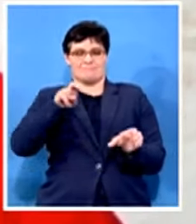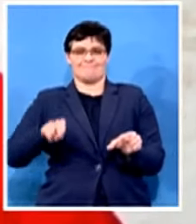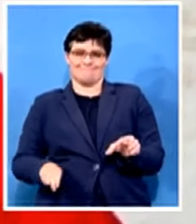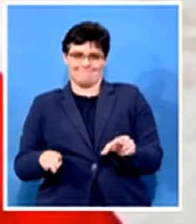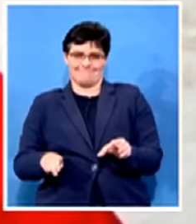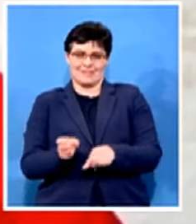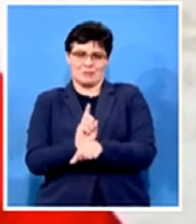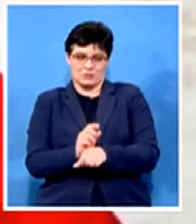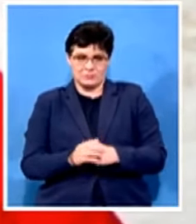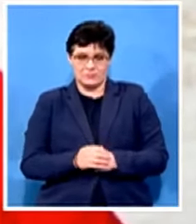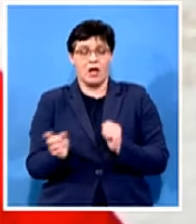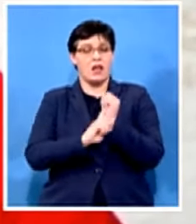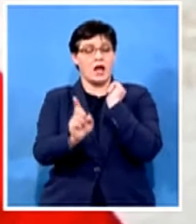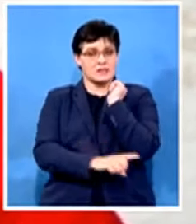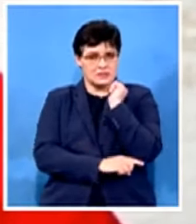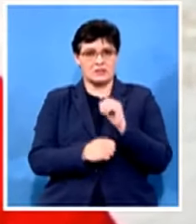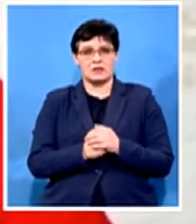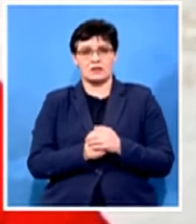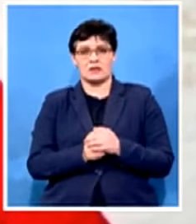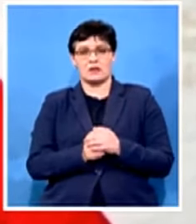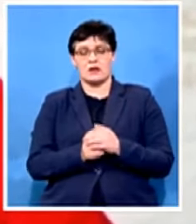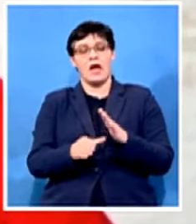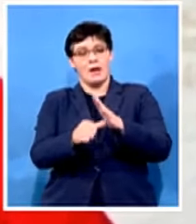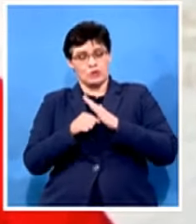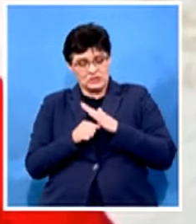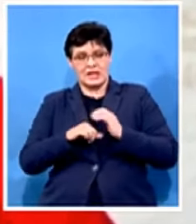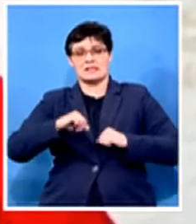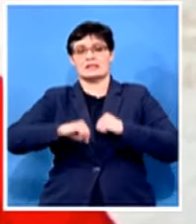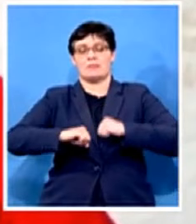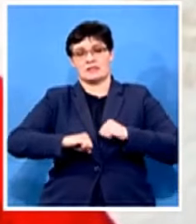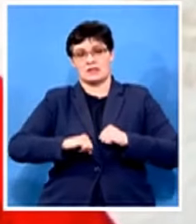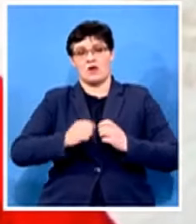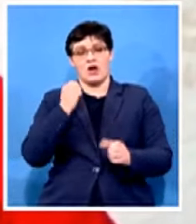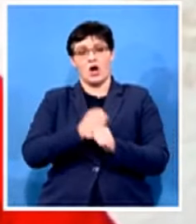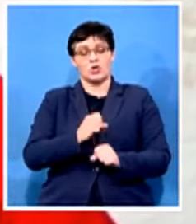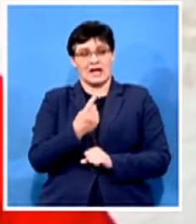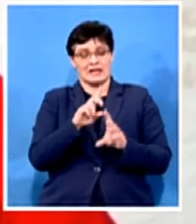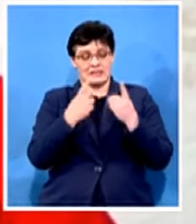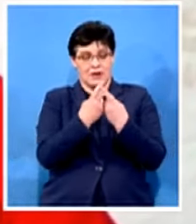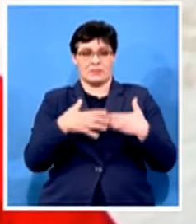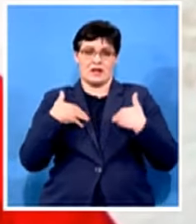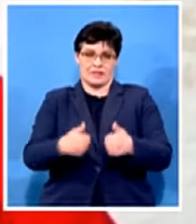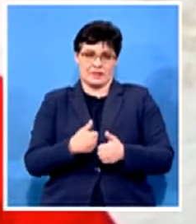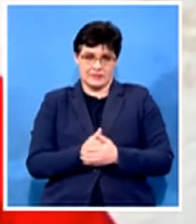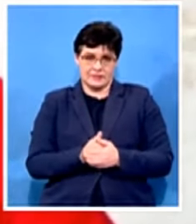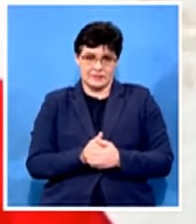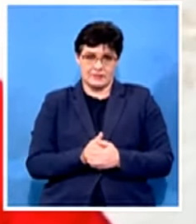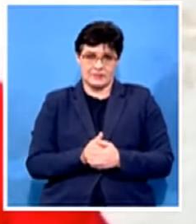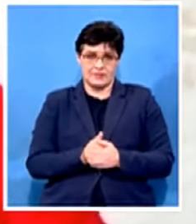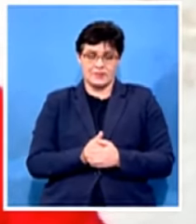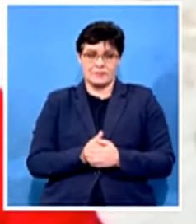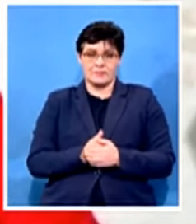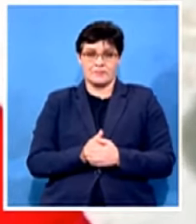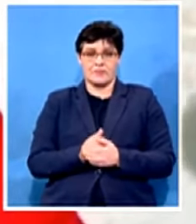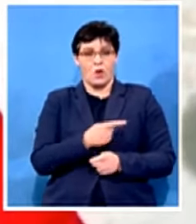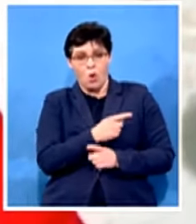interest is the stability of the houting department of health and and all critical senior vacant posts must be